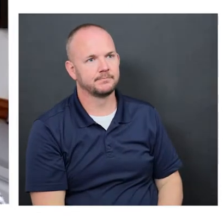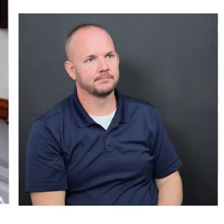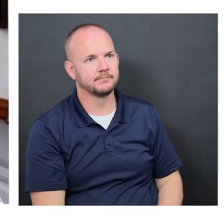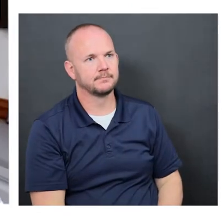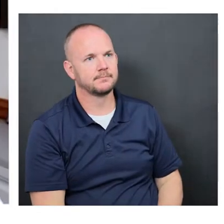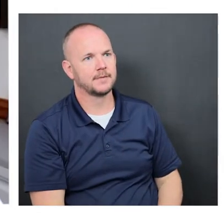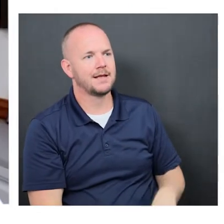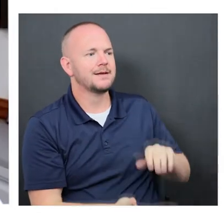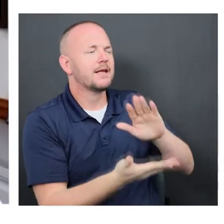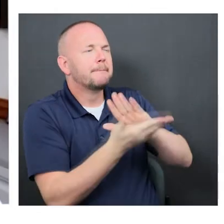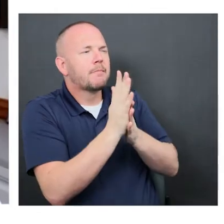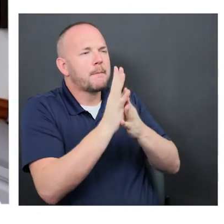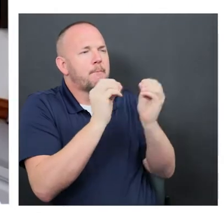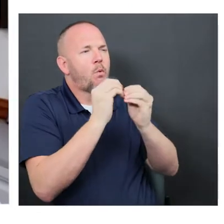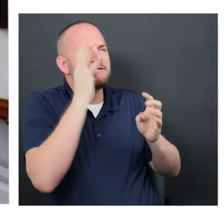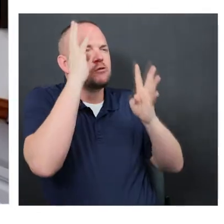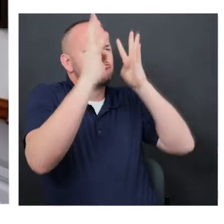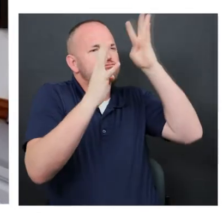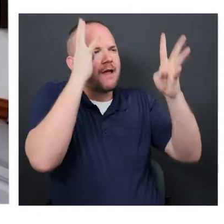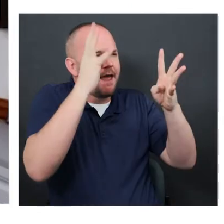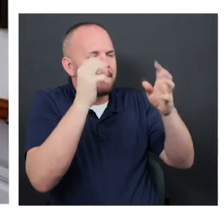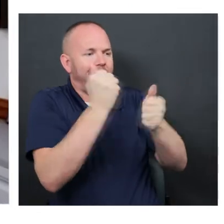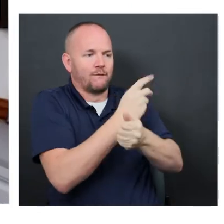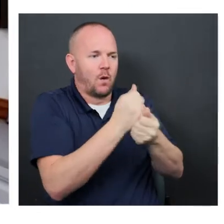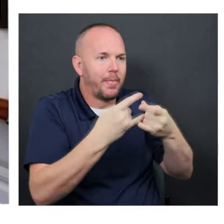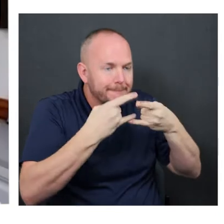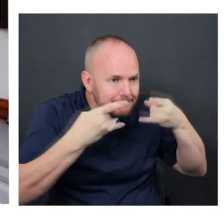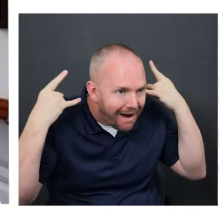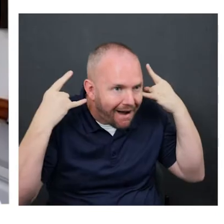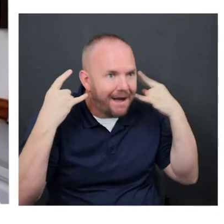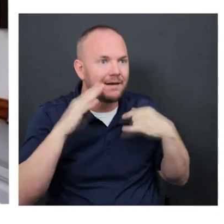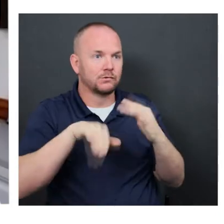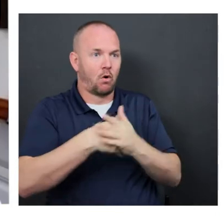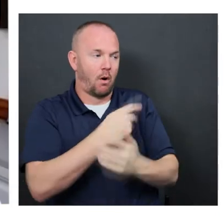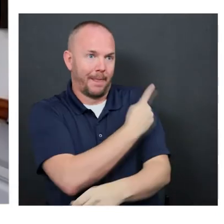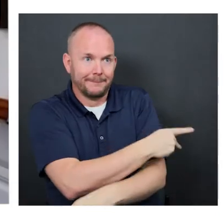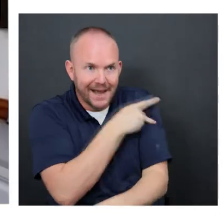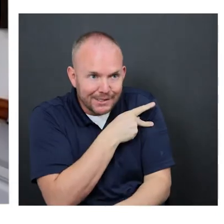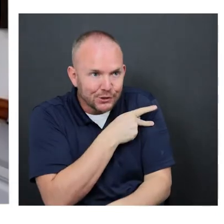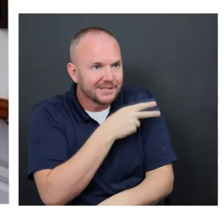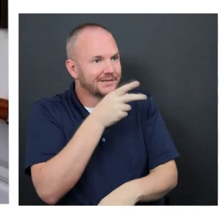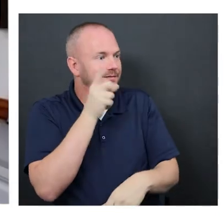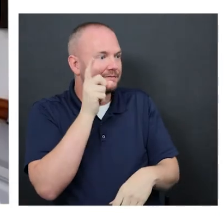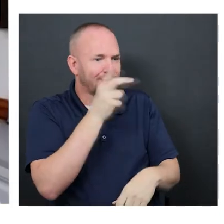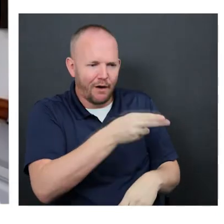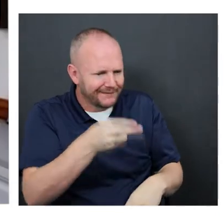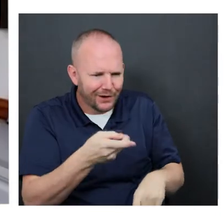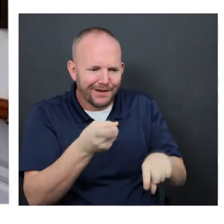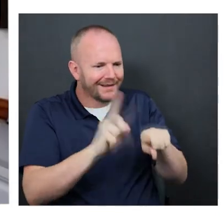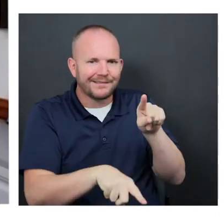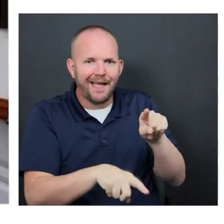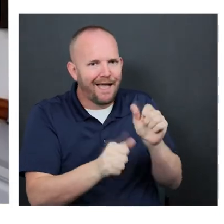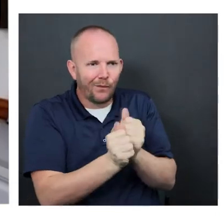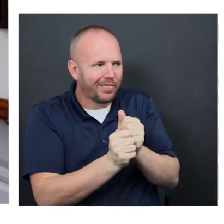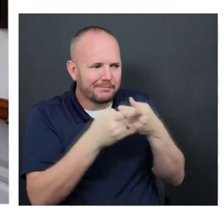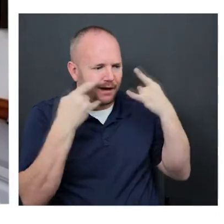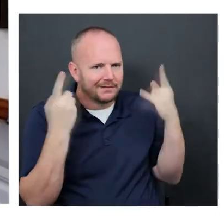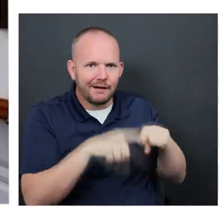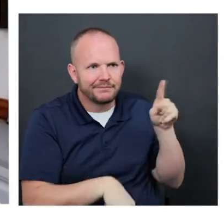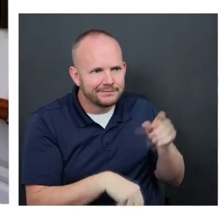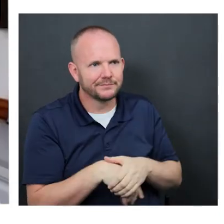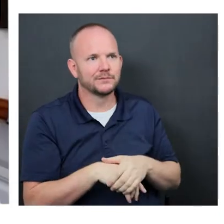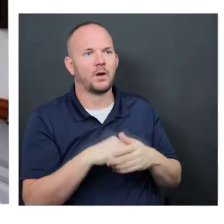We had to get creative because everybody's wearing masks. So for patients who are hard of hearing, they can't see the lips, so they can't read lips.